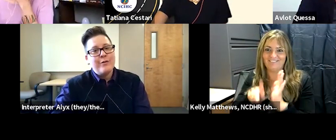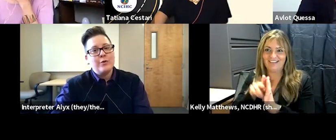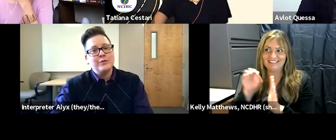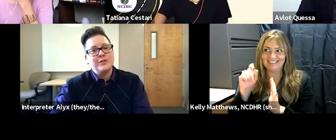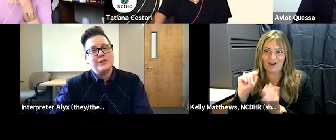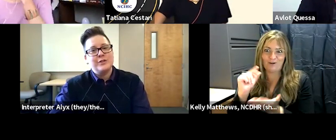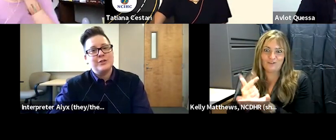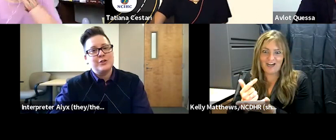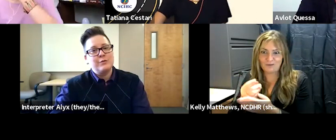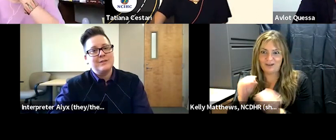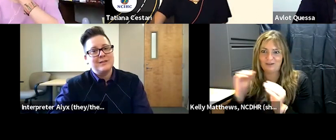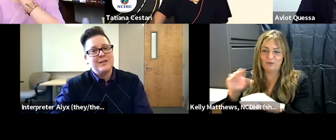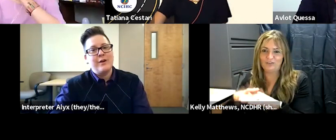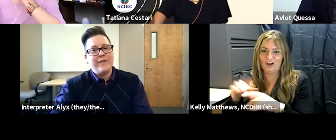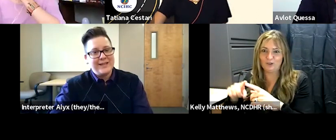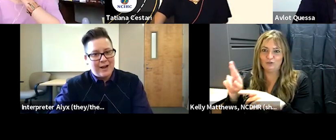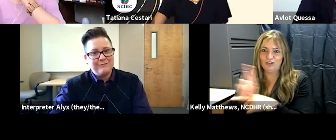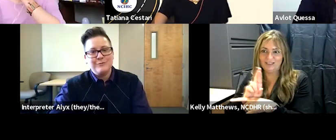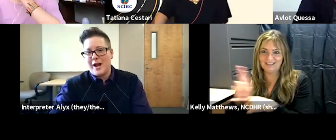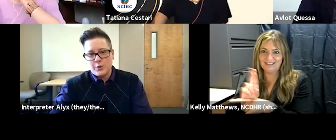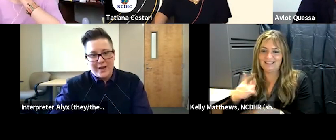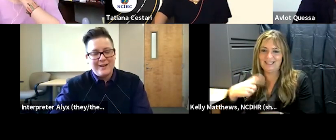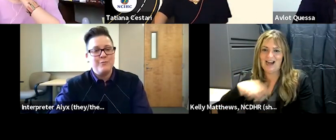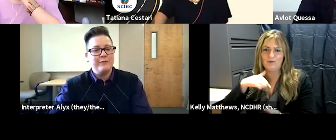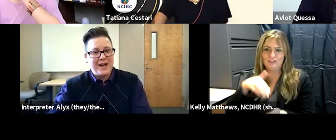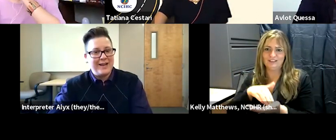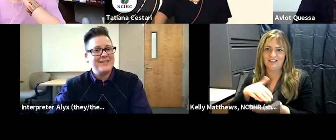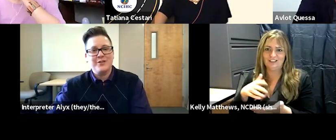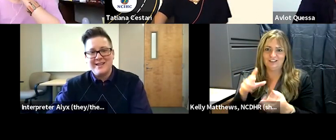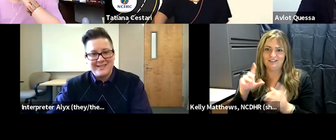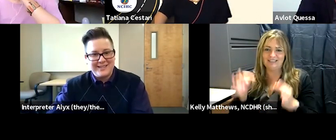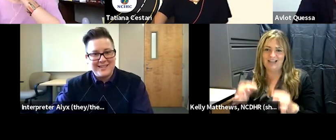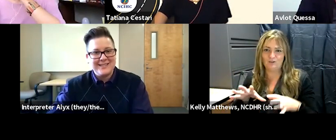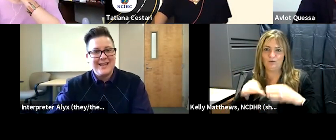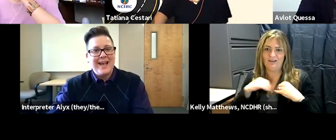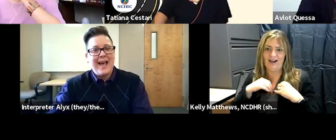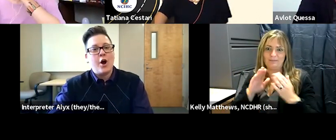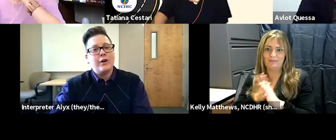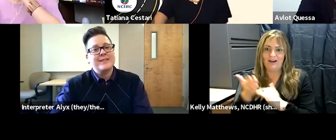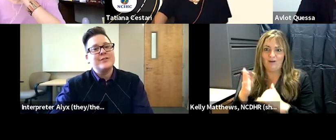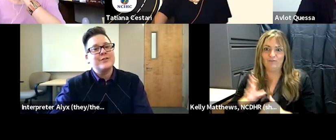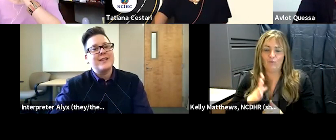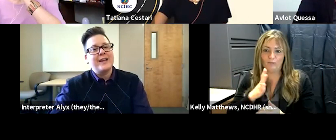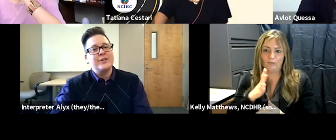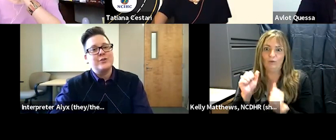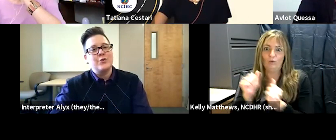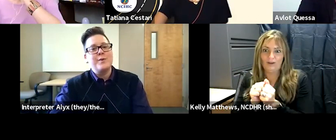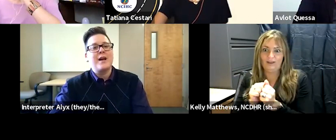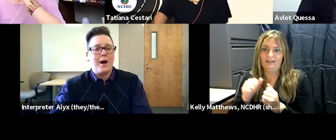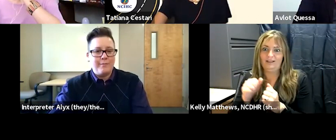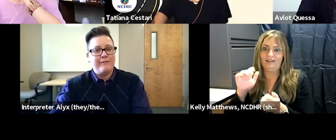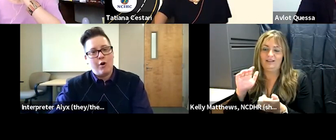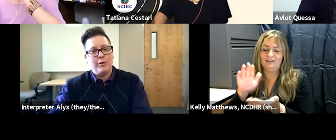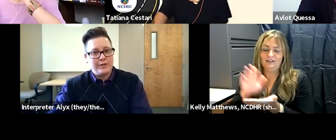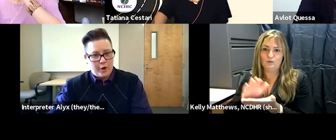those students you know phased out graduated moved on did the residencies and our center decided to